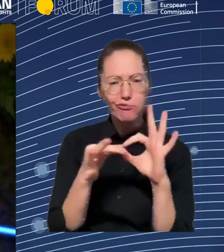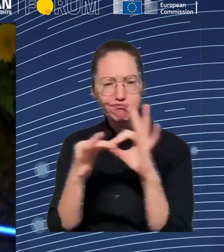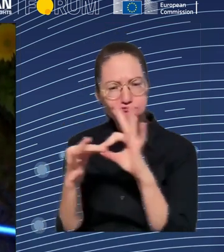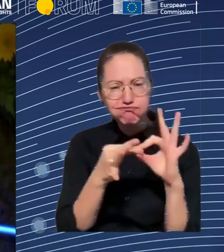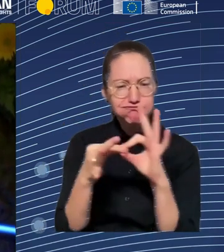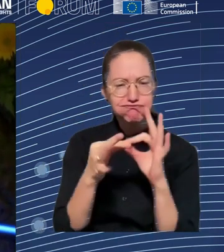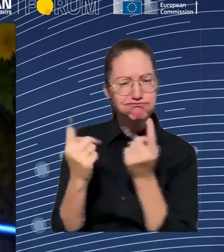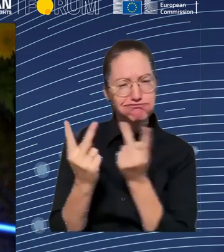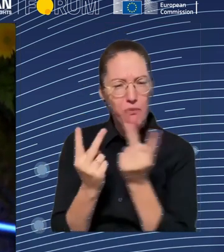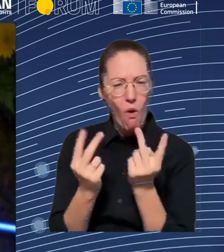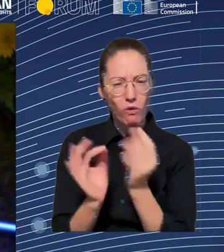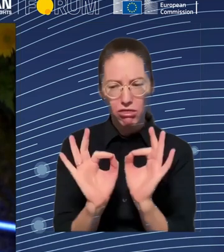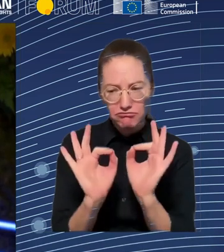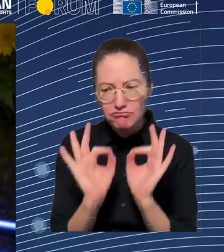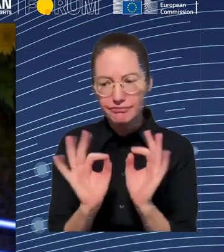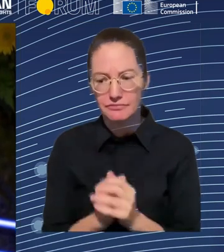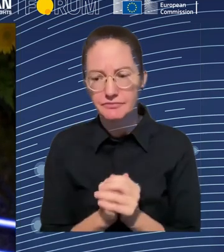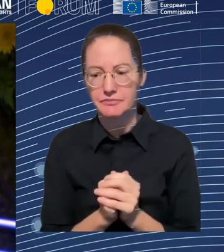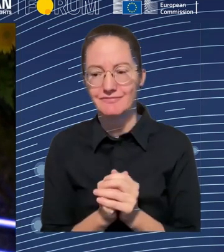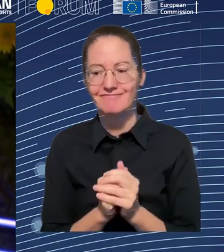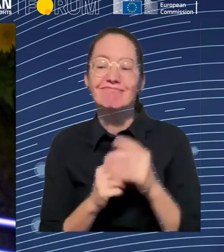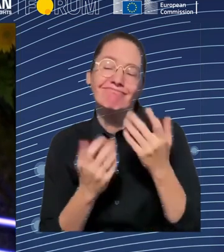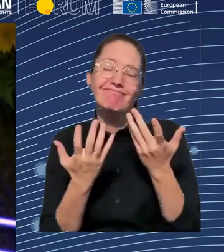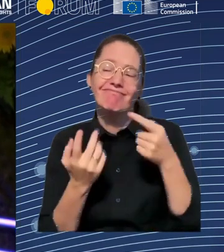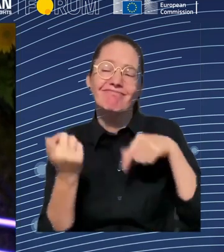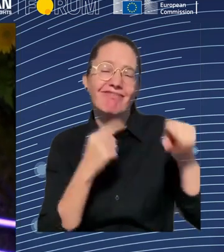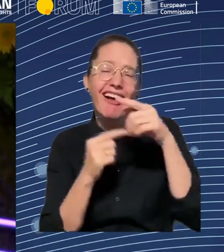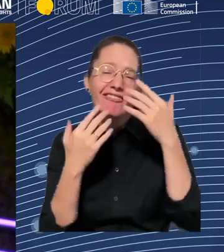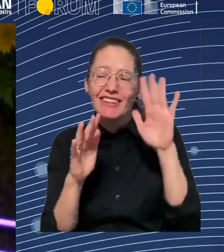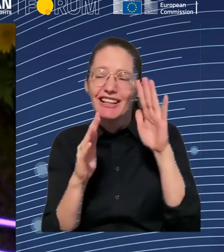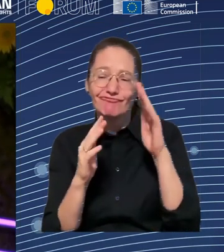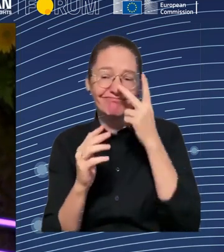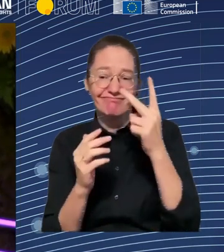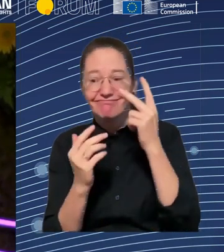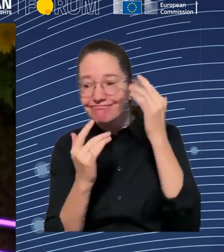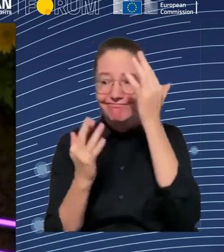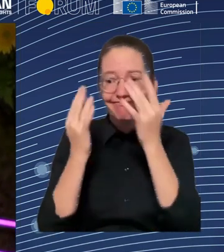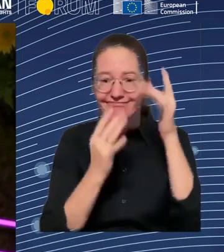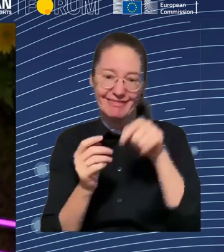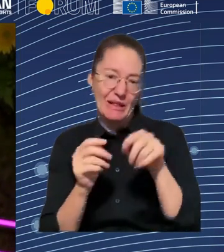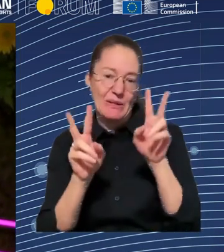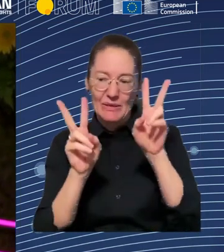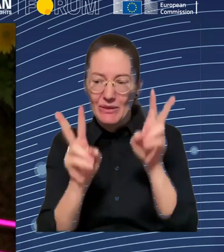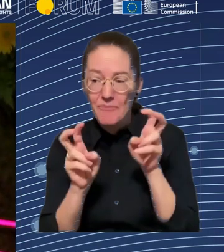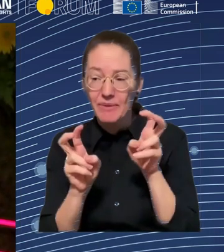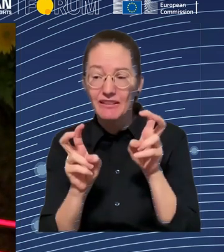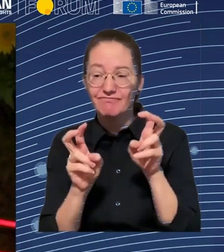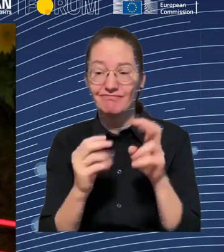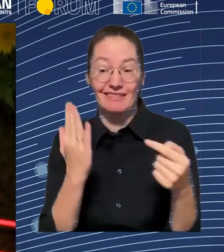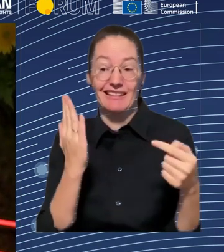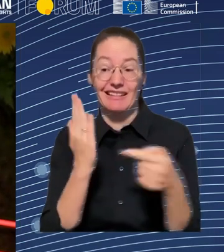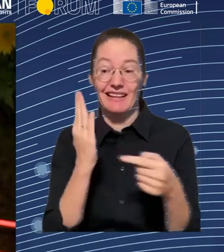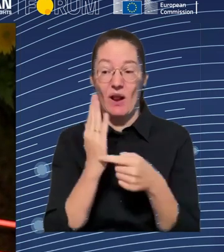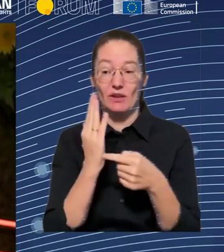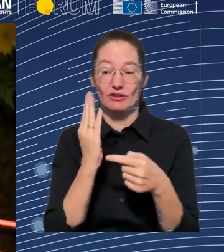workers by their employers. So, this is the overarching concern, and the idea of the panel is really to set